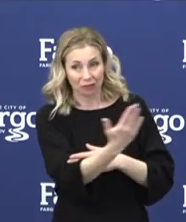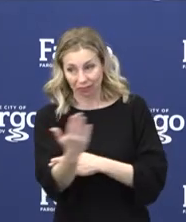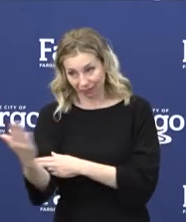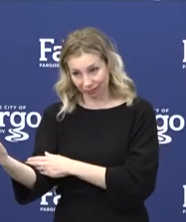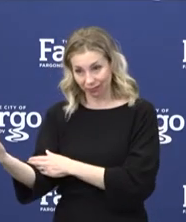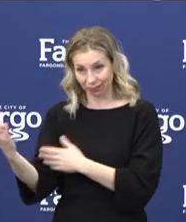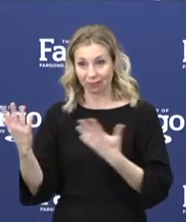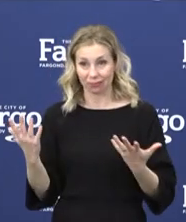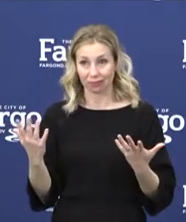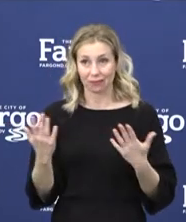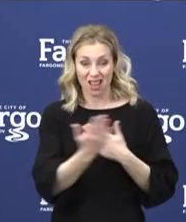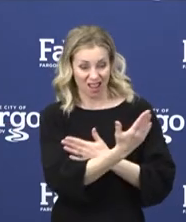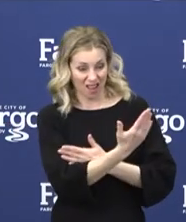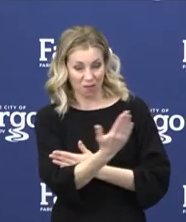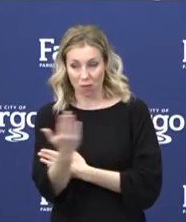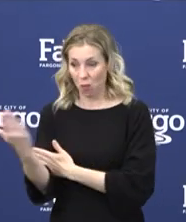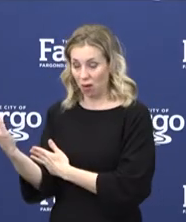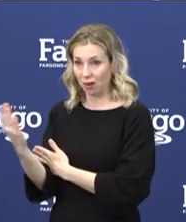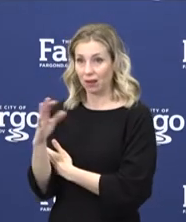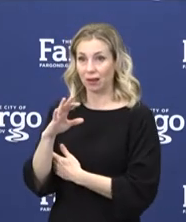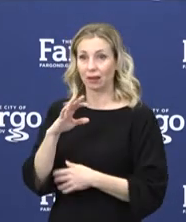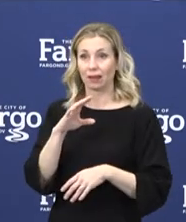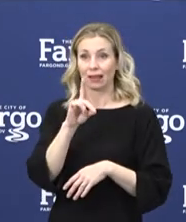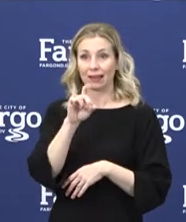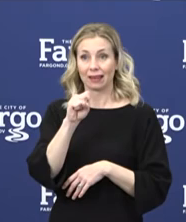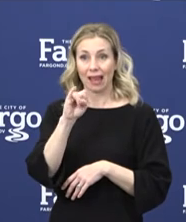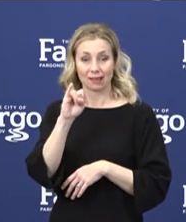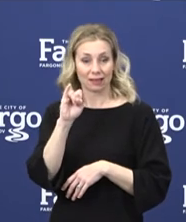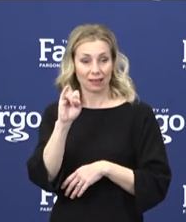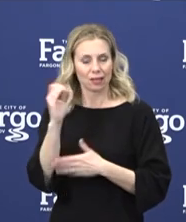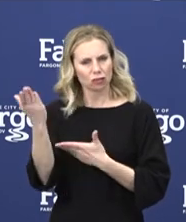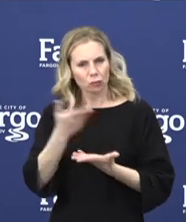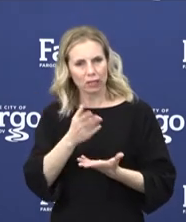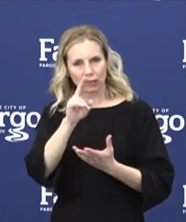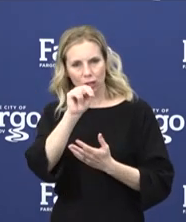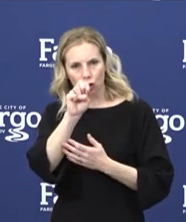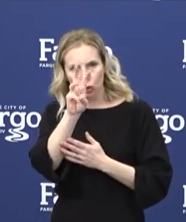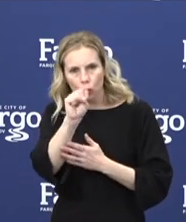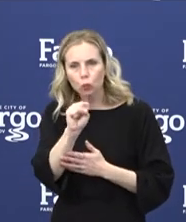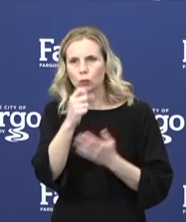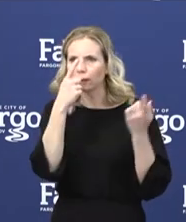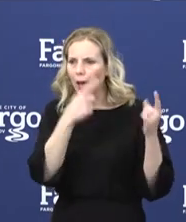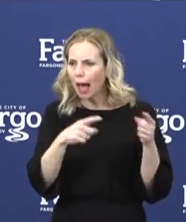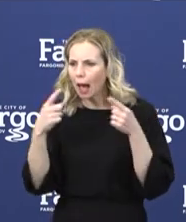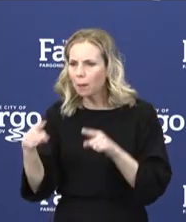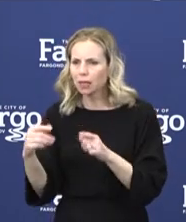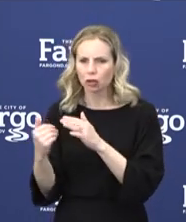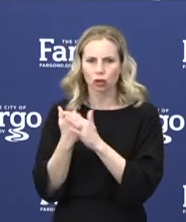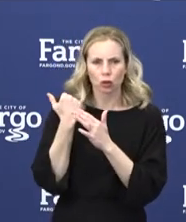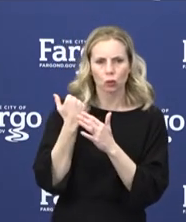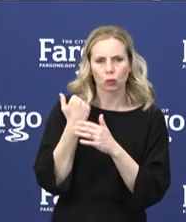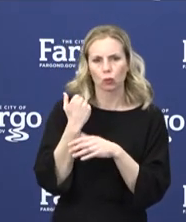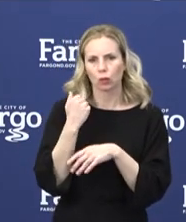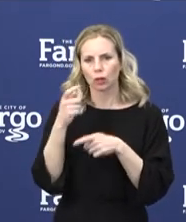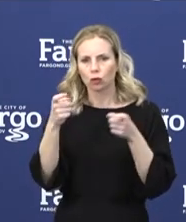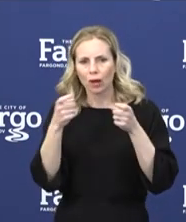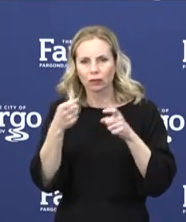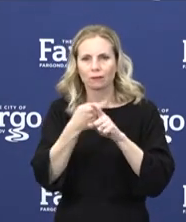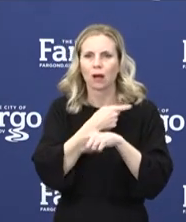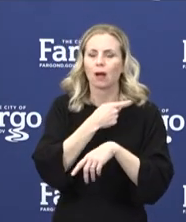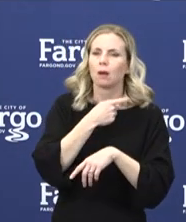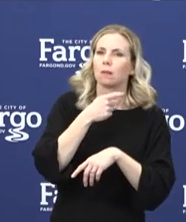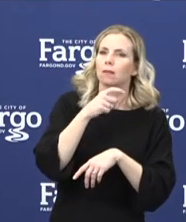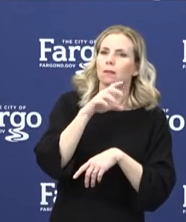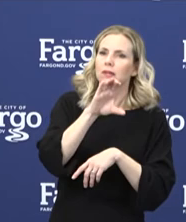Every morning, Mrs. Fleming brings to us the news of what's happening with new directives of the CDC and the